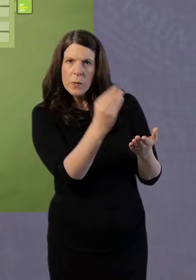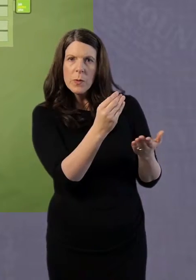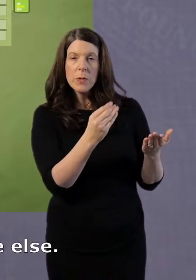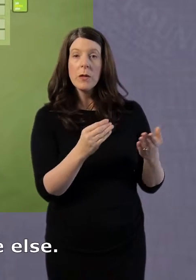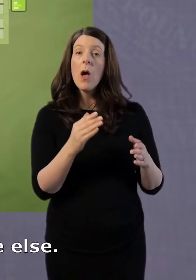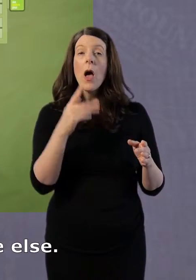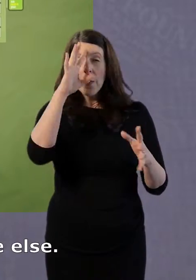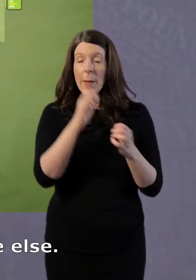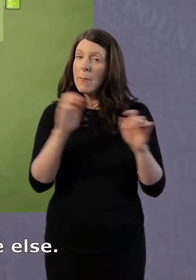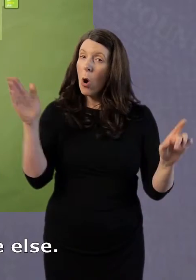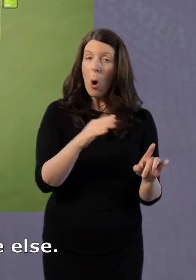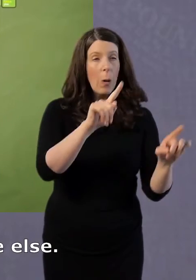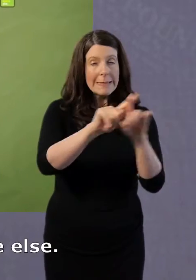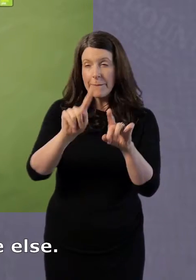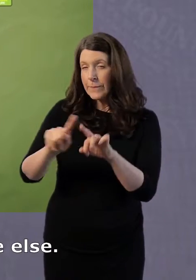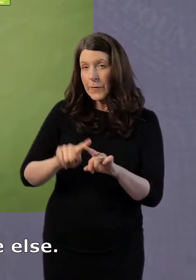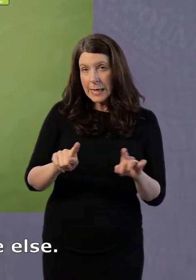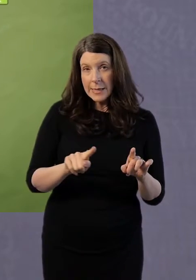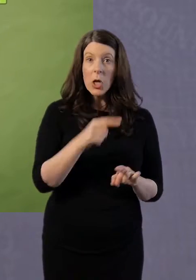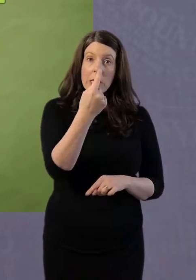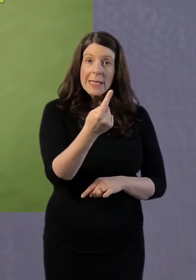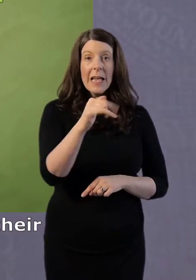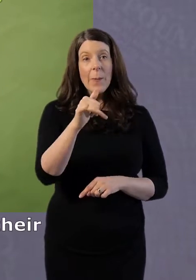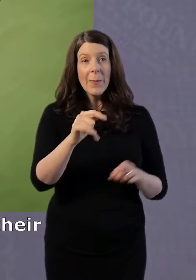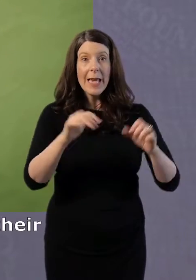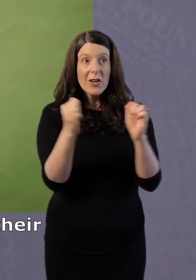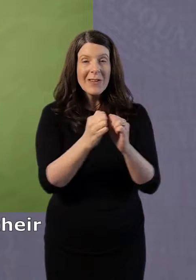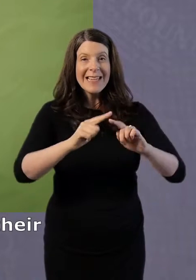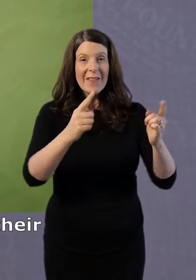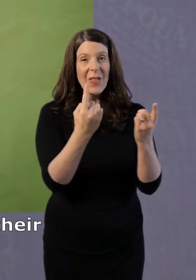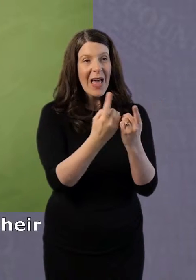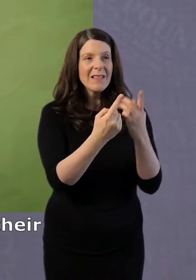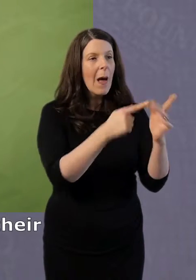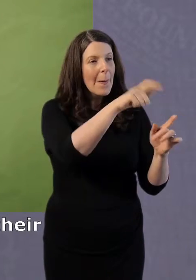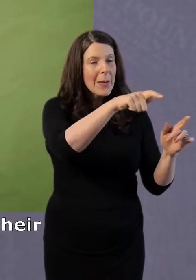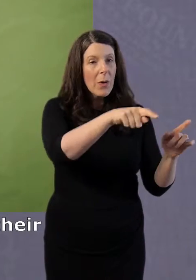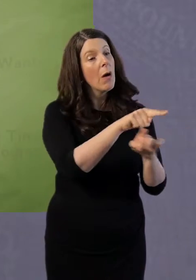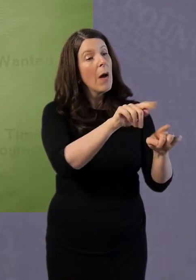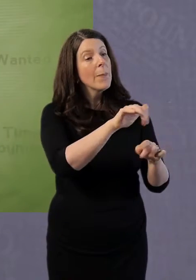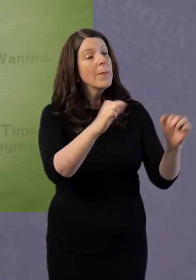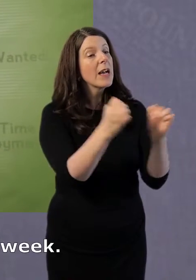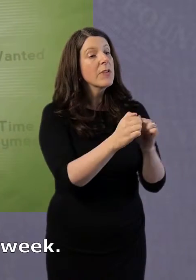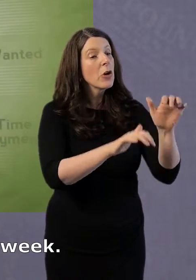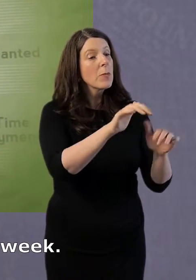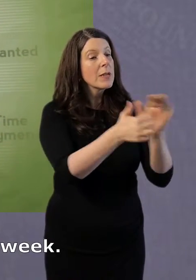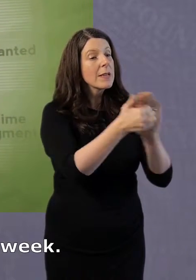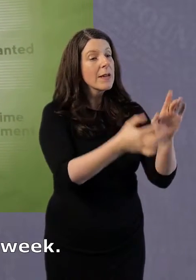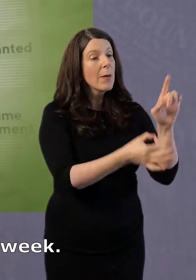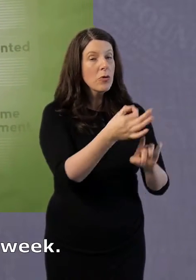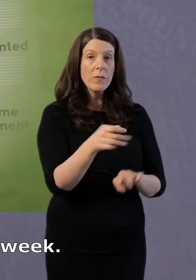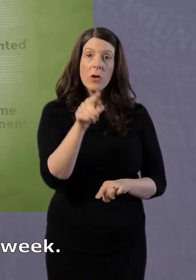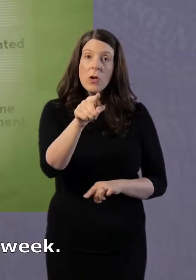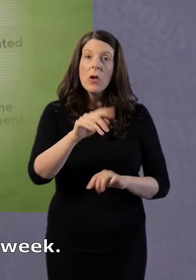and you might agree to different things from someone else. Some might agree to improve their computer skills. You might agree